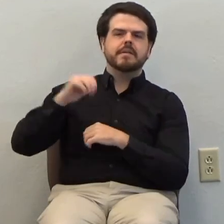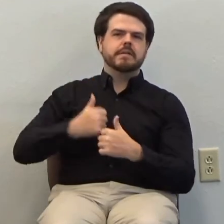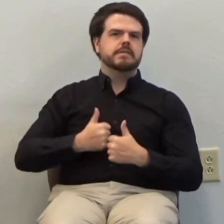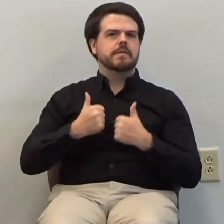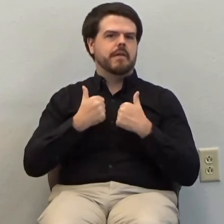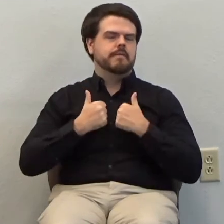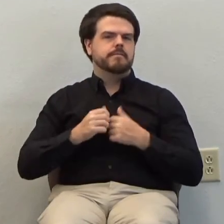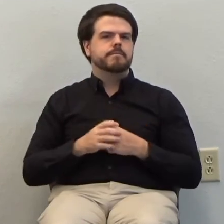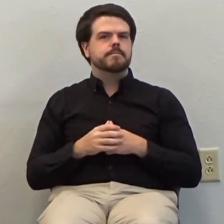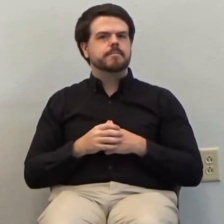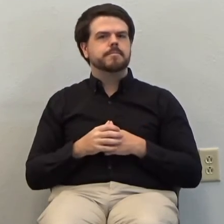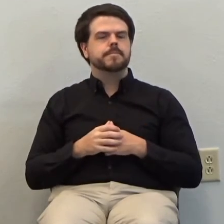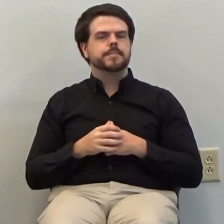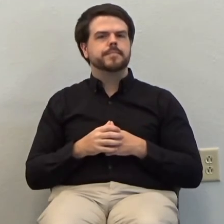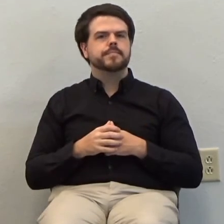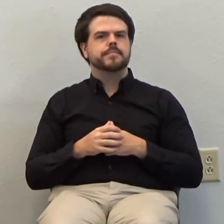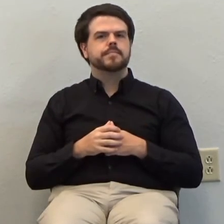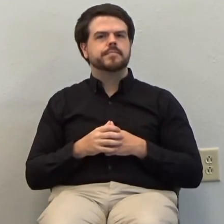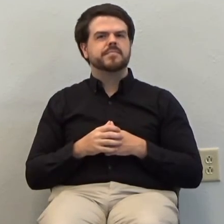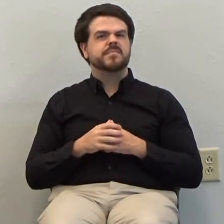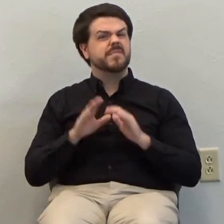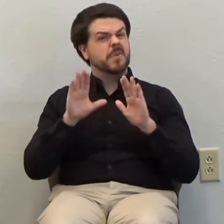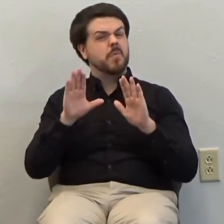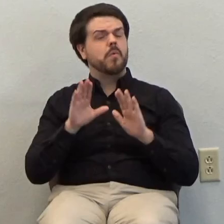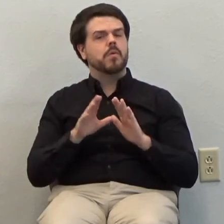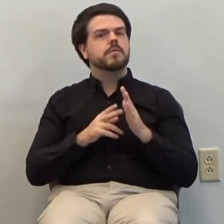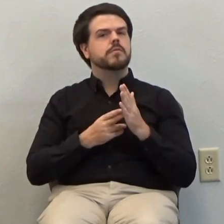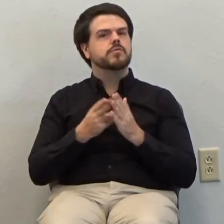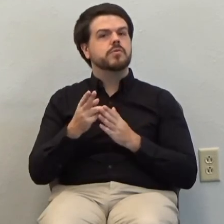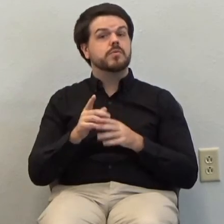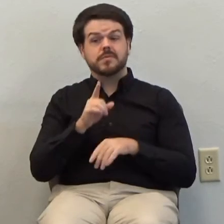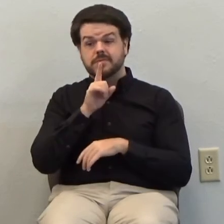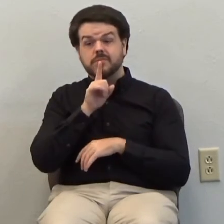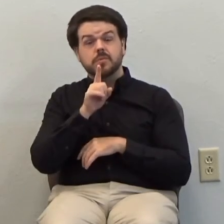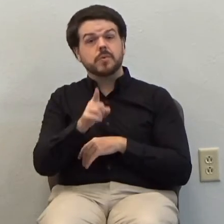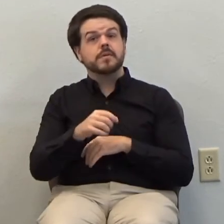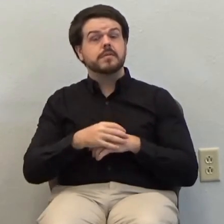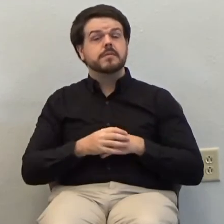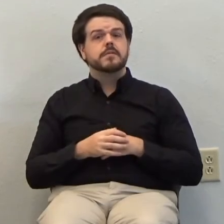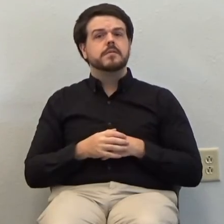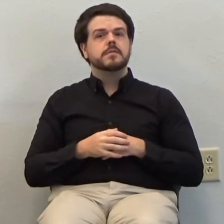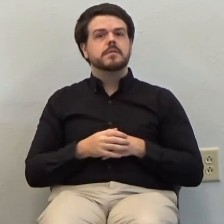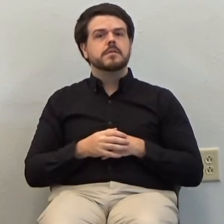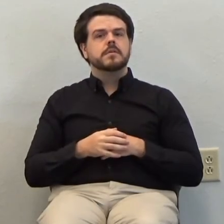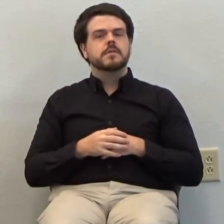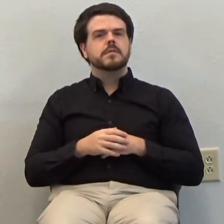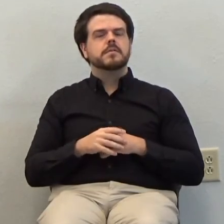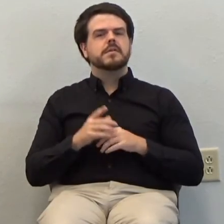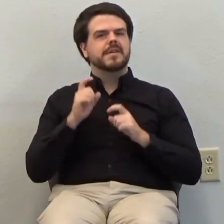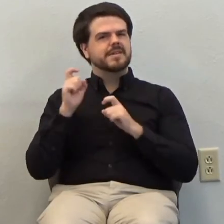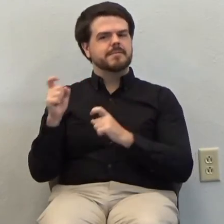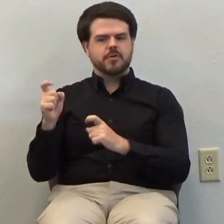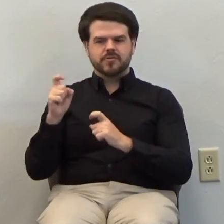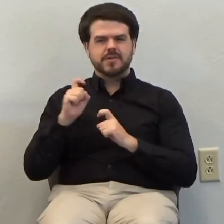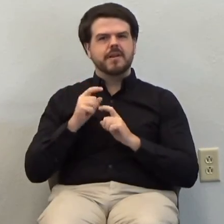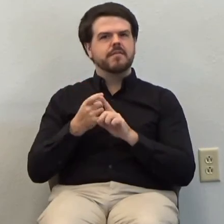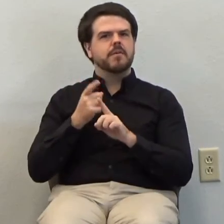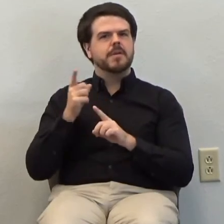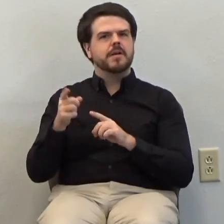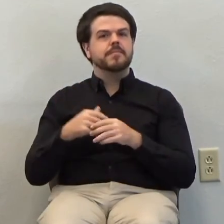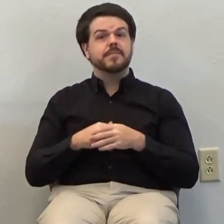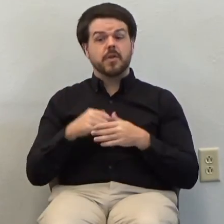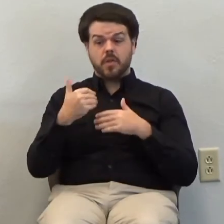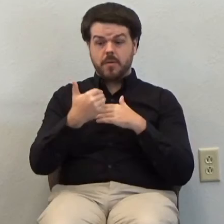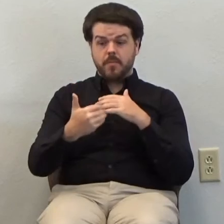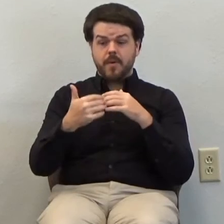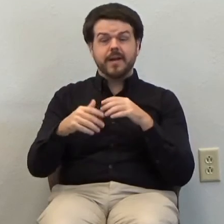Christ wonderful truth reality special gift from him so he took the bread he broke